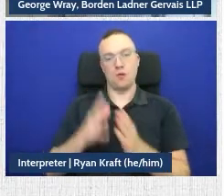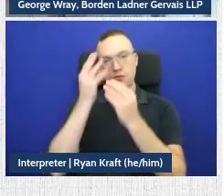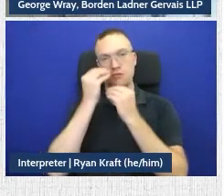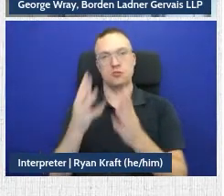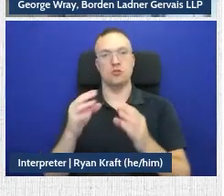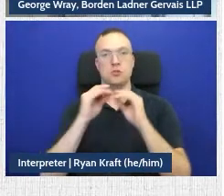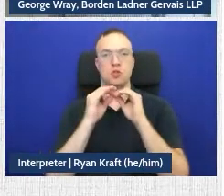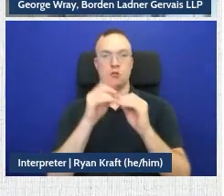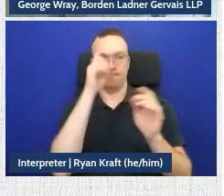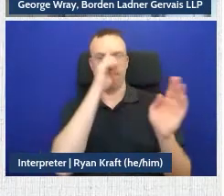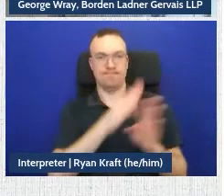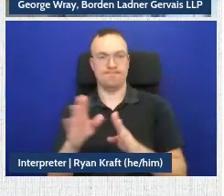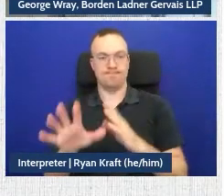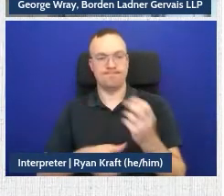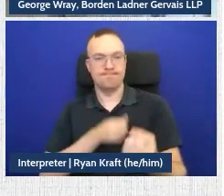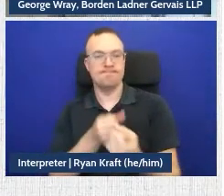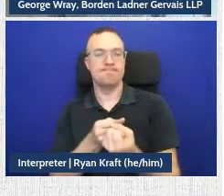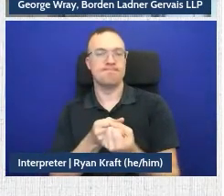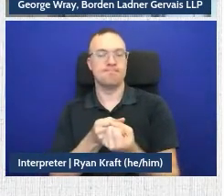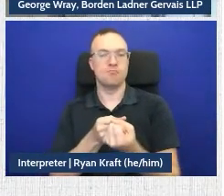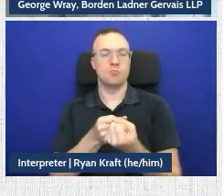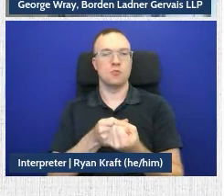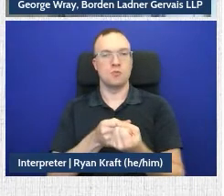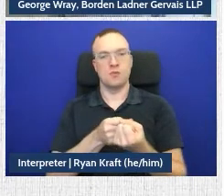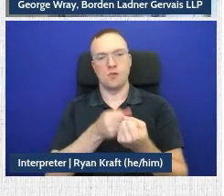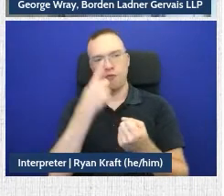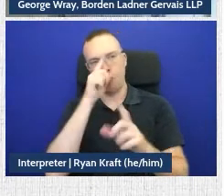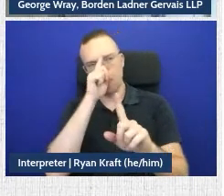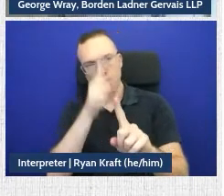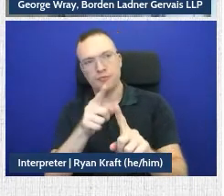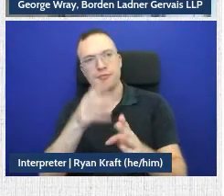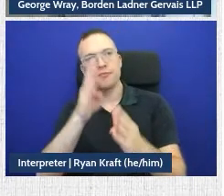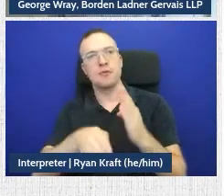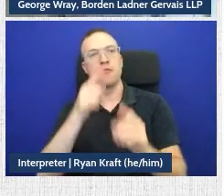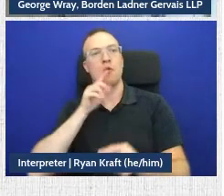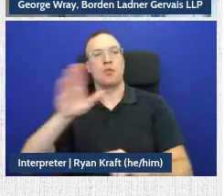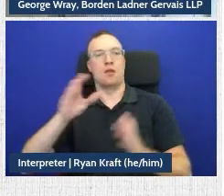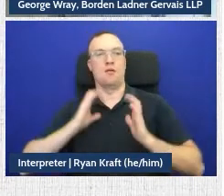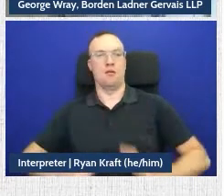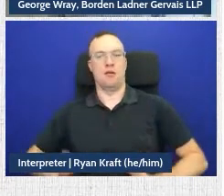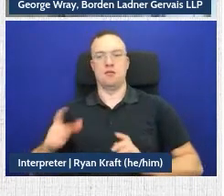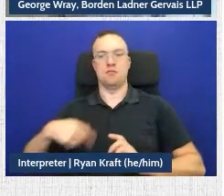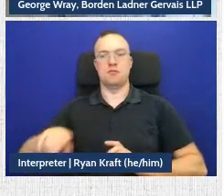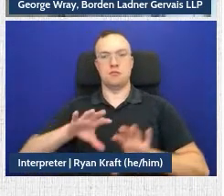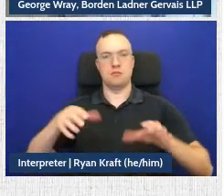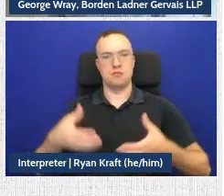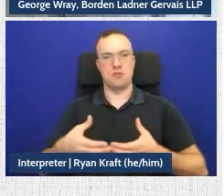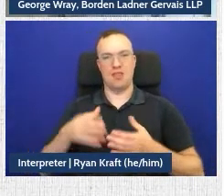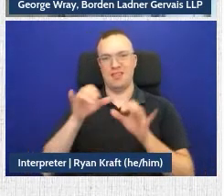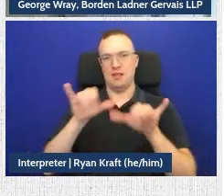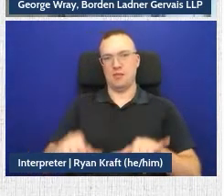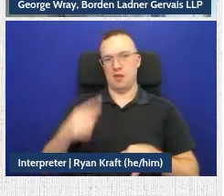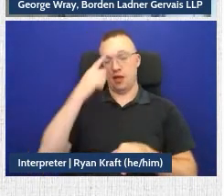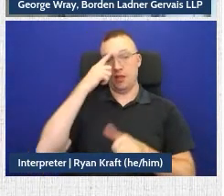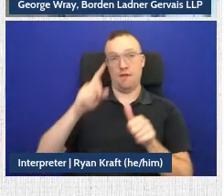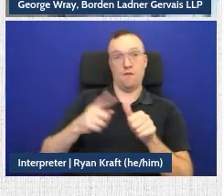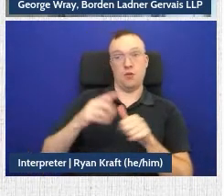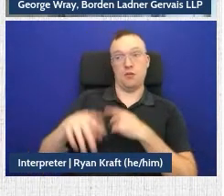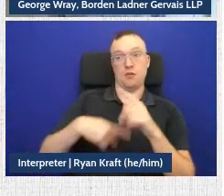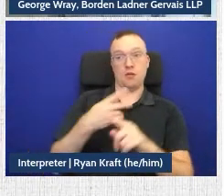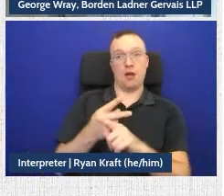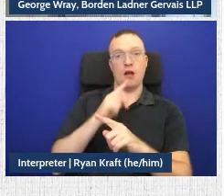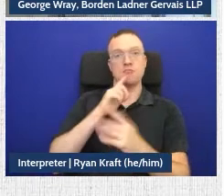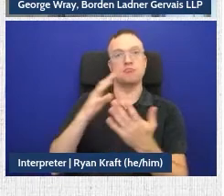strategies to reach ultimate outcomes for their clients. The system is what I believe is the first of its kind to really